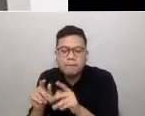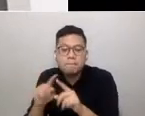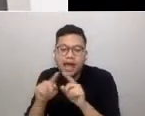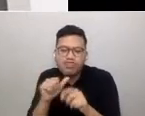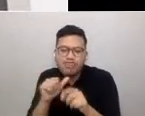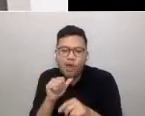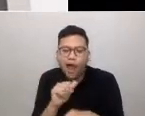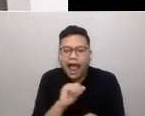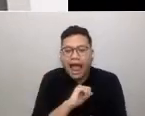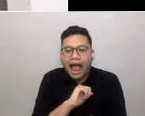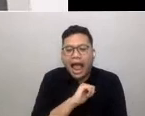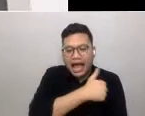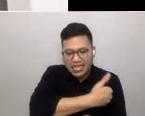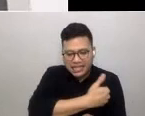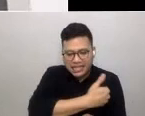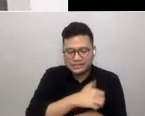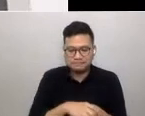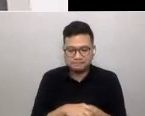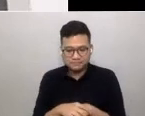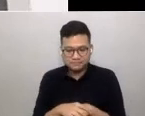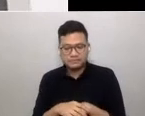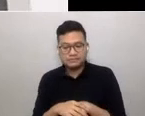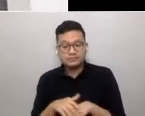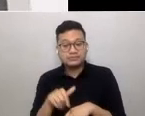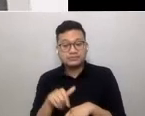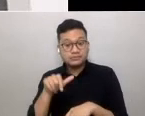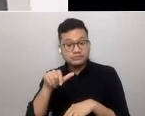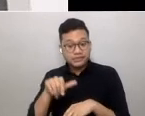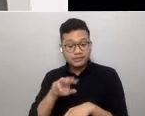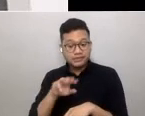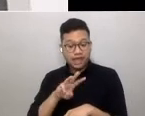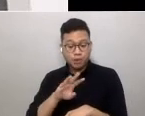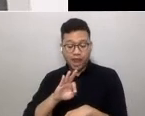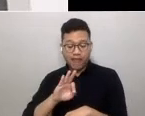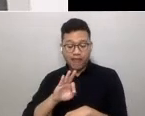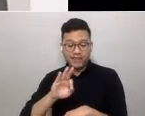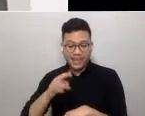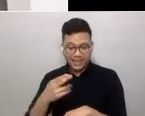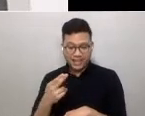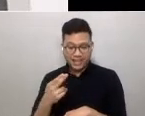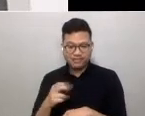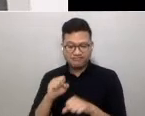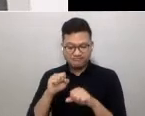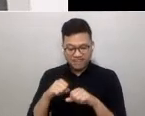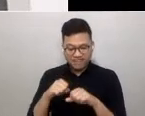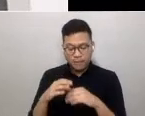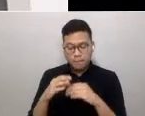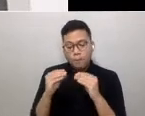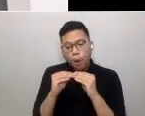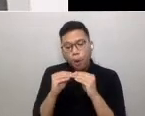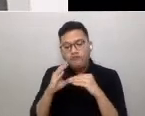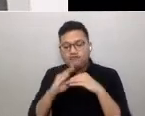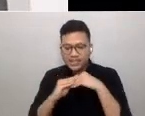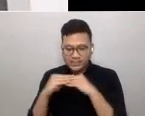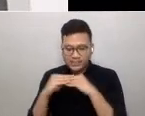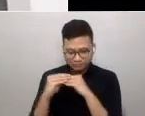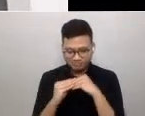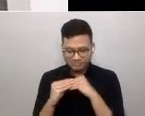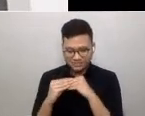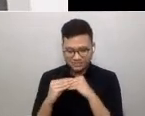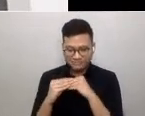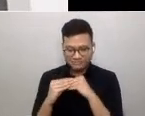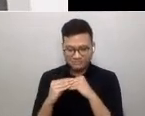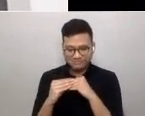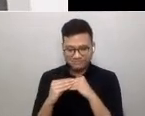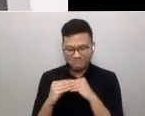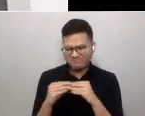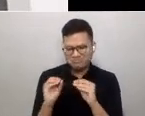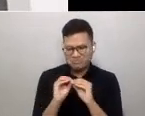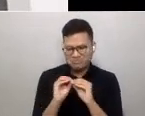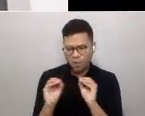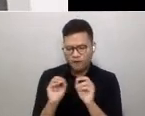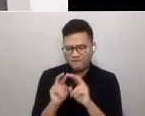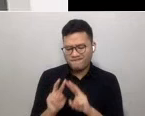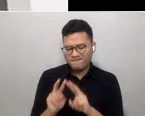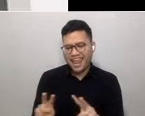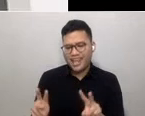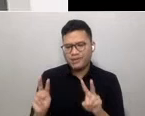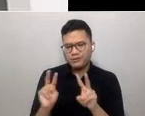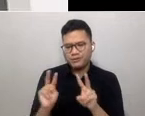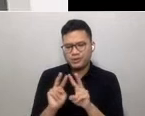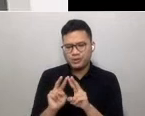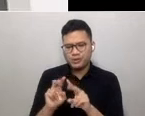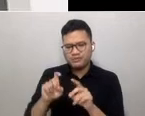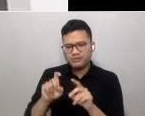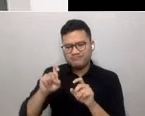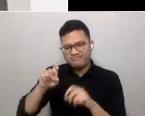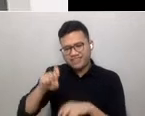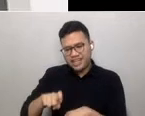can allow for a greater flexibility in one's lifestyle to be more productive. There is no value in commuting to make back-to